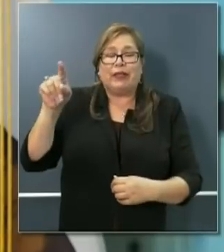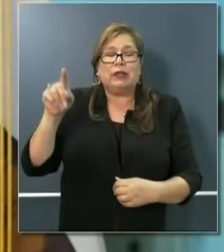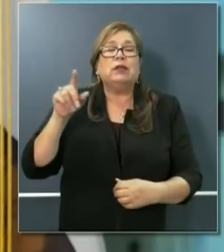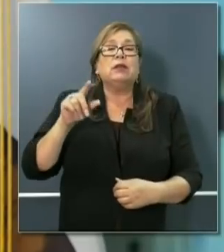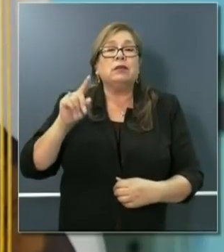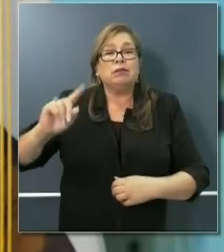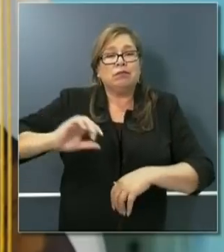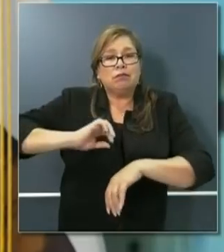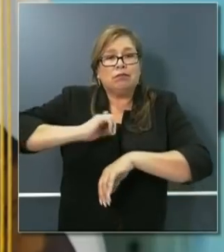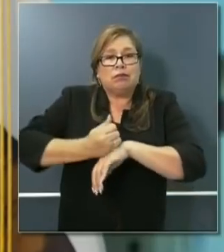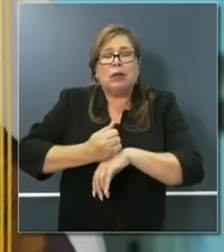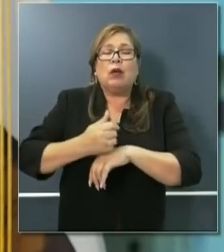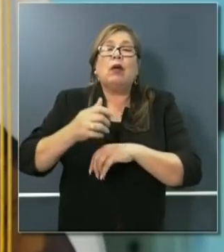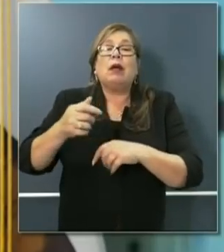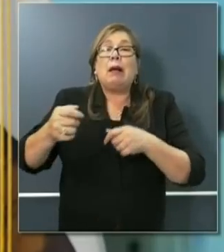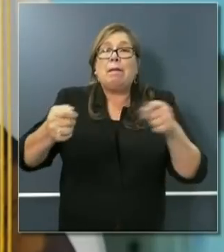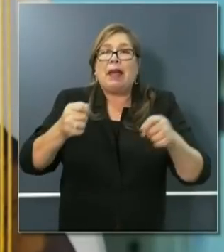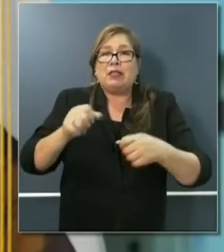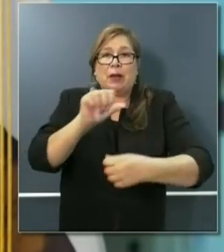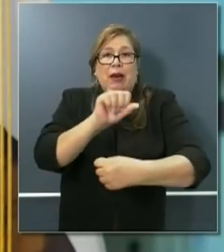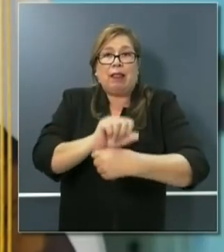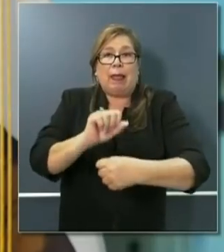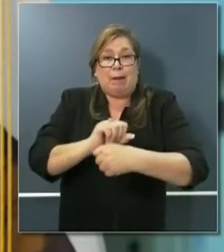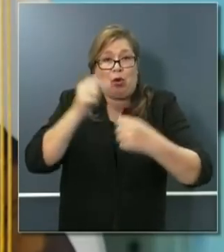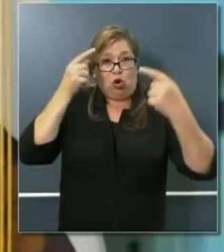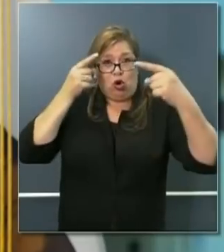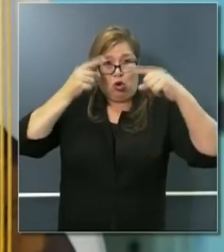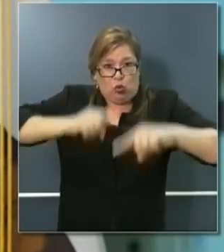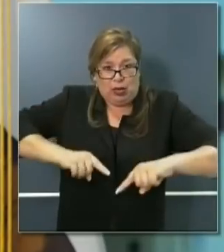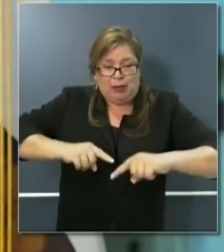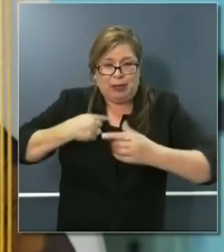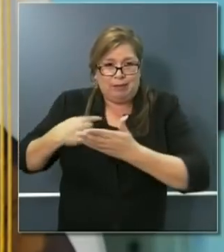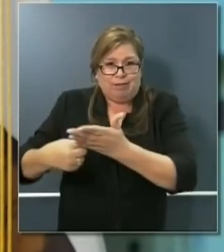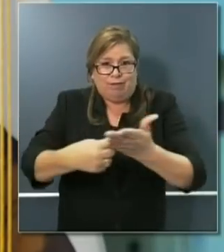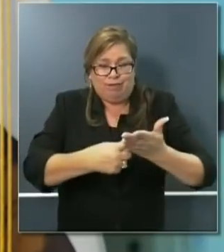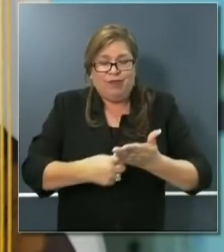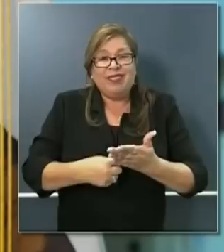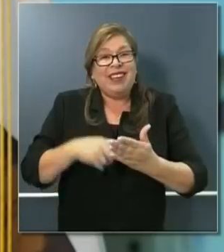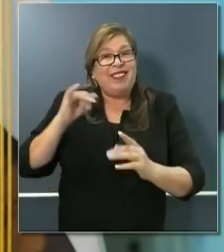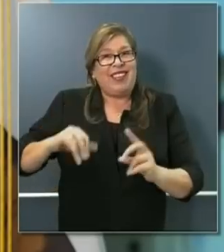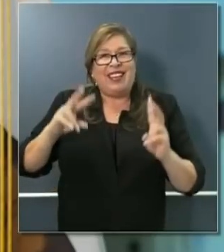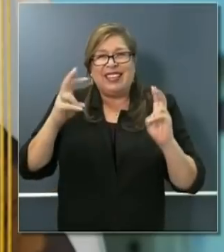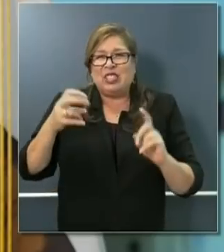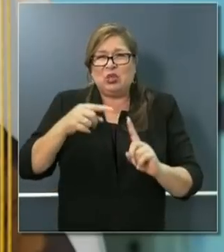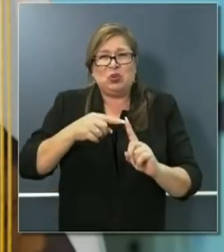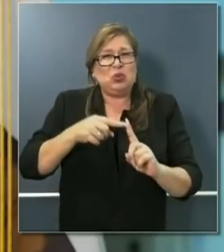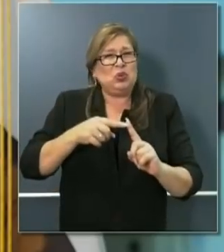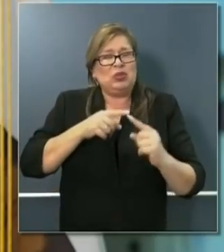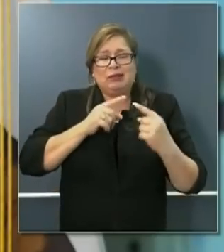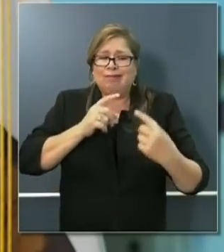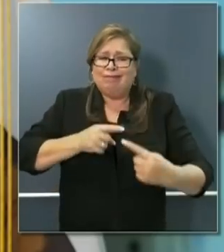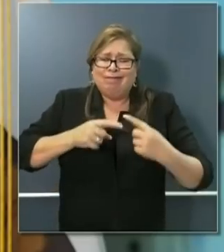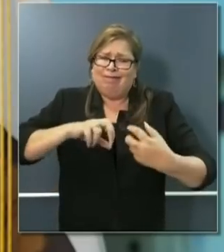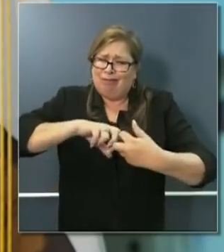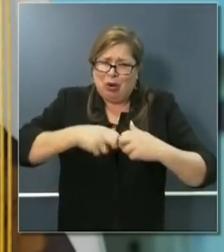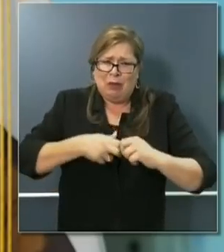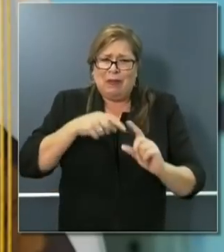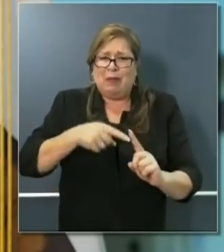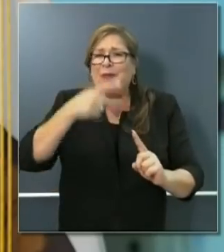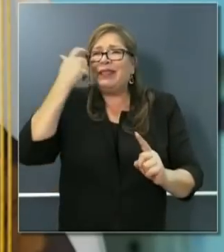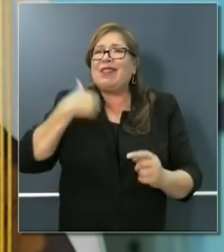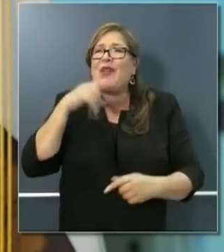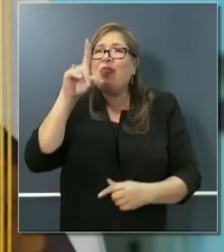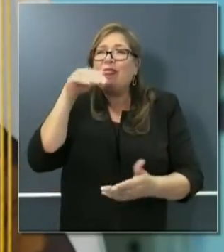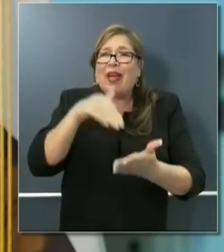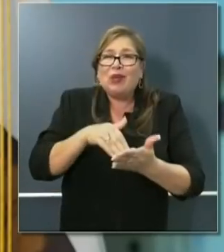a management labor agreement. This was a stubborn issue that manifested itself very differently in the thousand plus